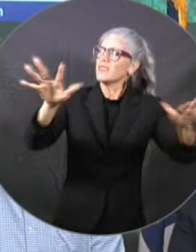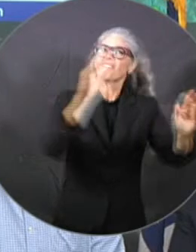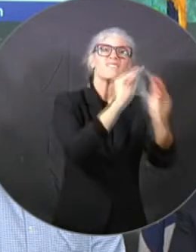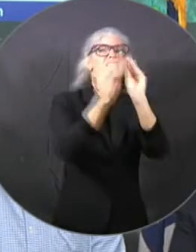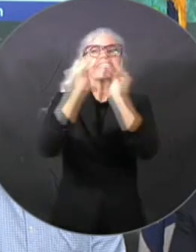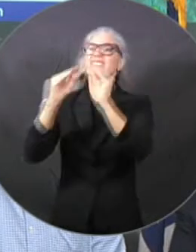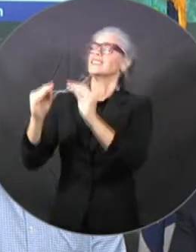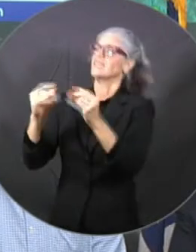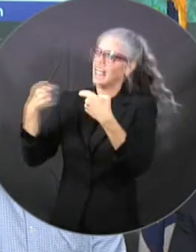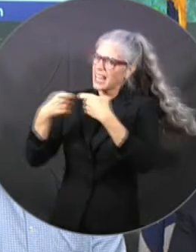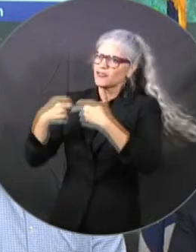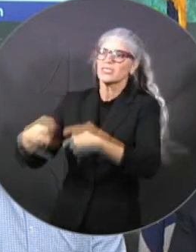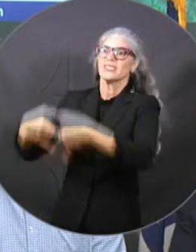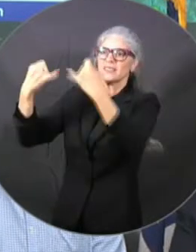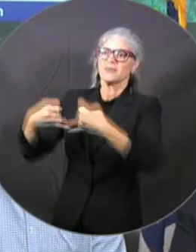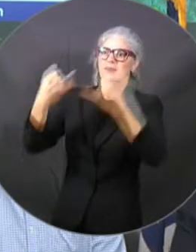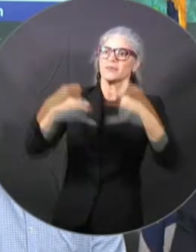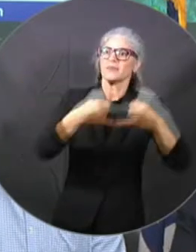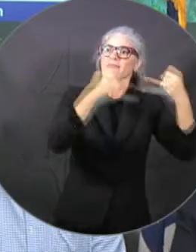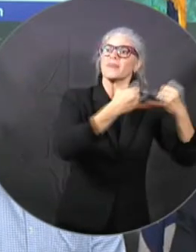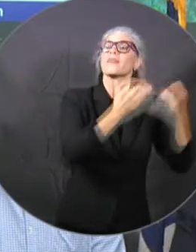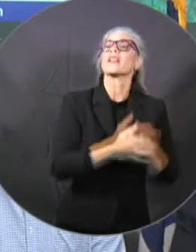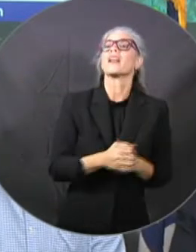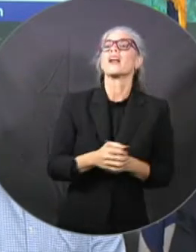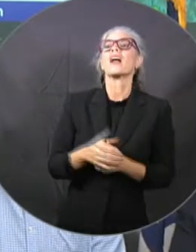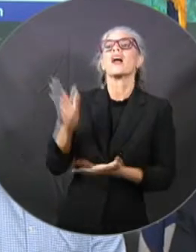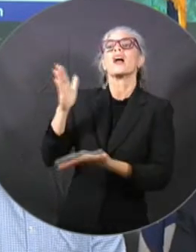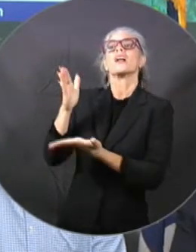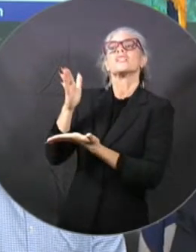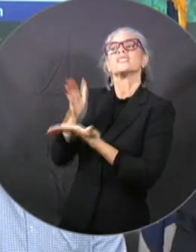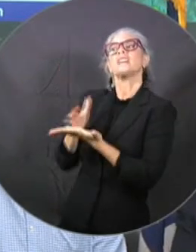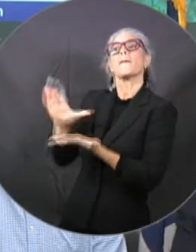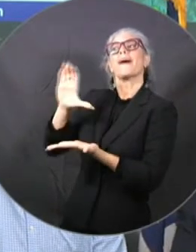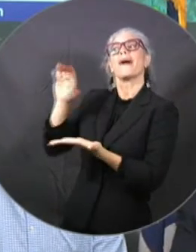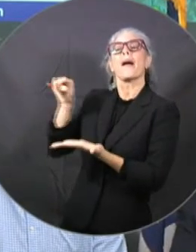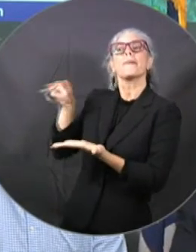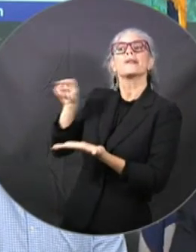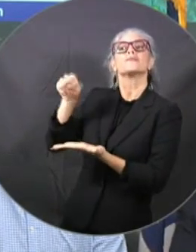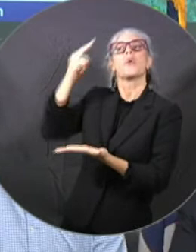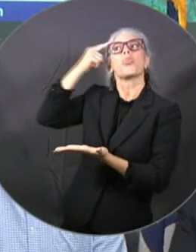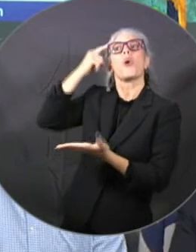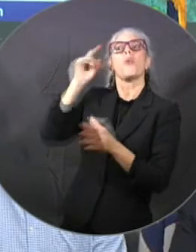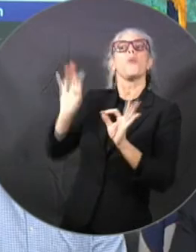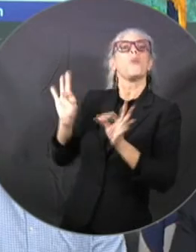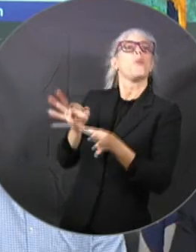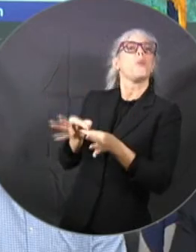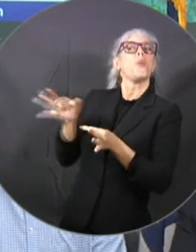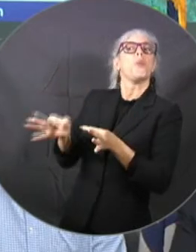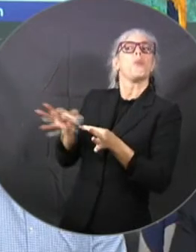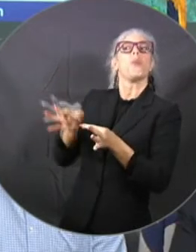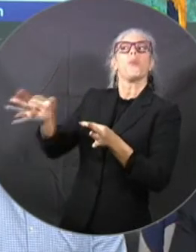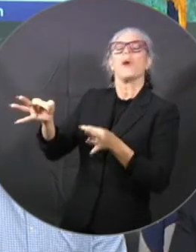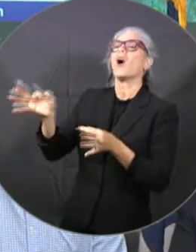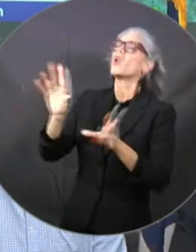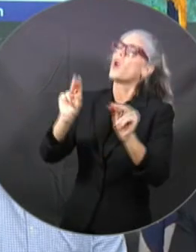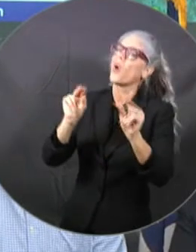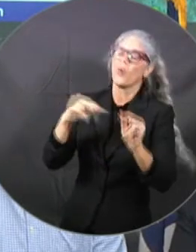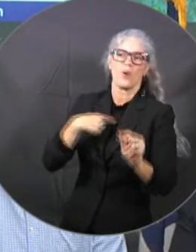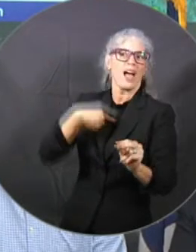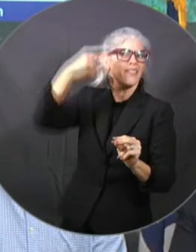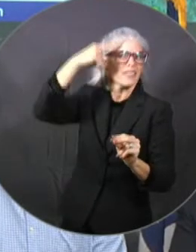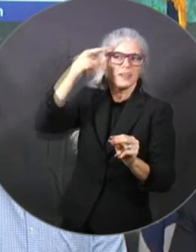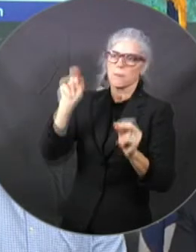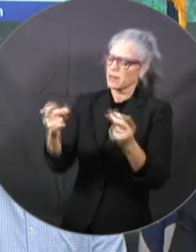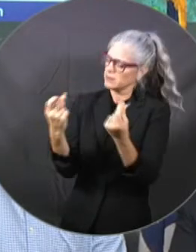get frustrated. So so we we believe that the time is of the essence when it comes to power restoration and we have the folks available that can that can be helpful.